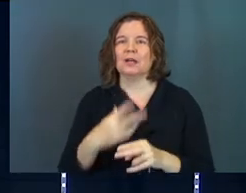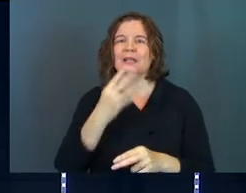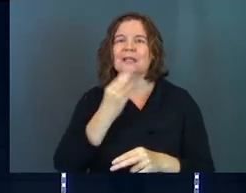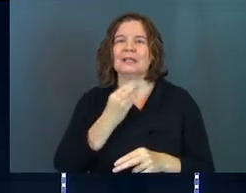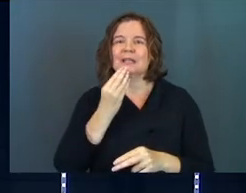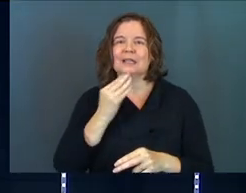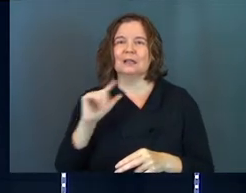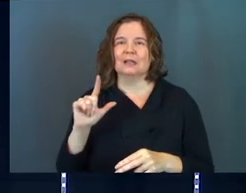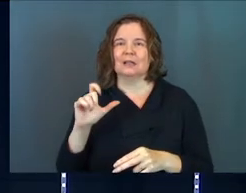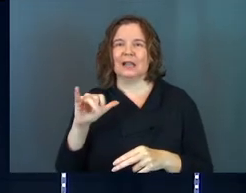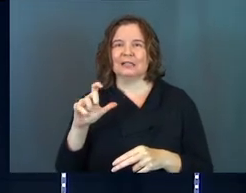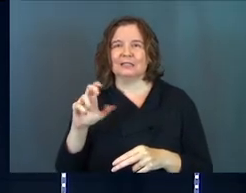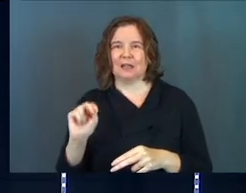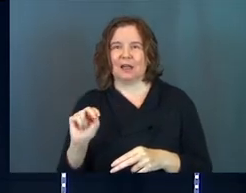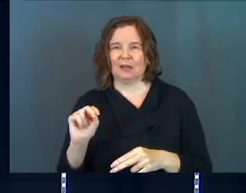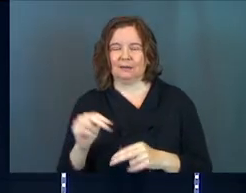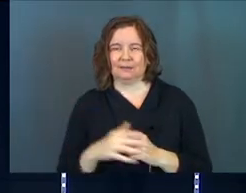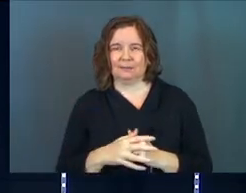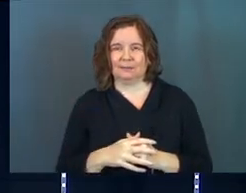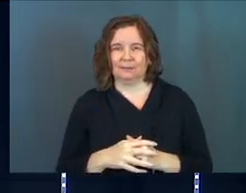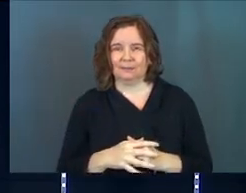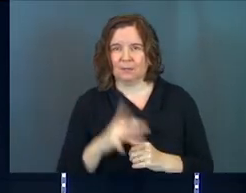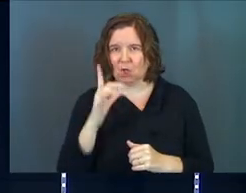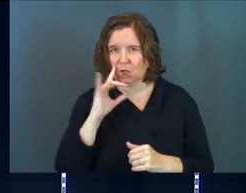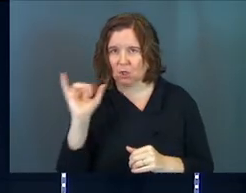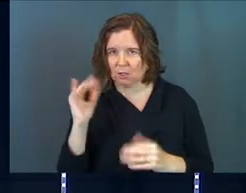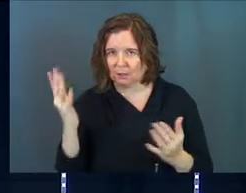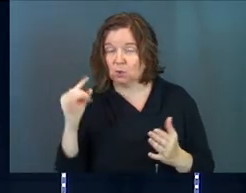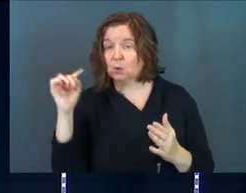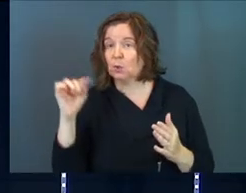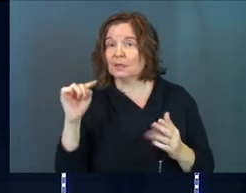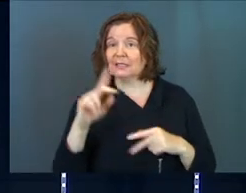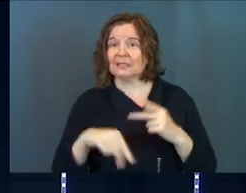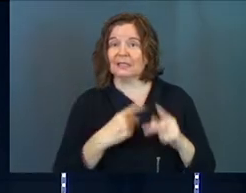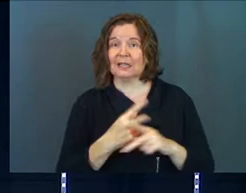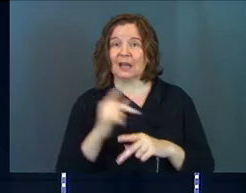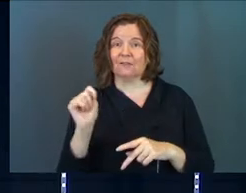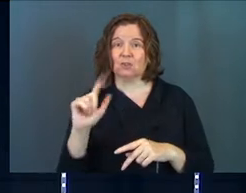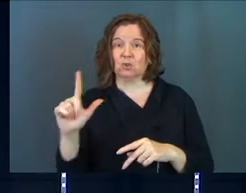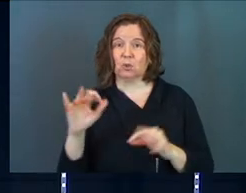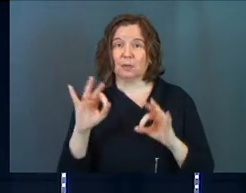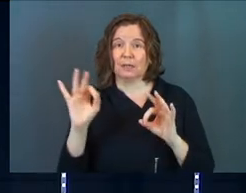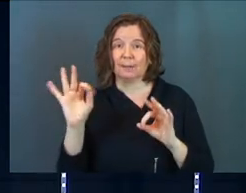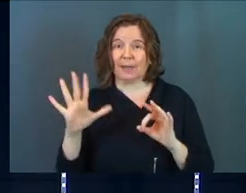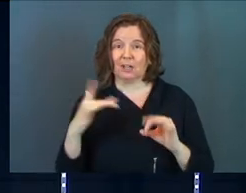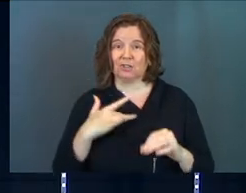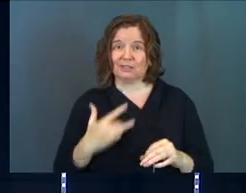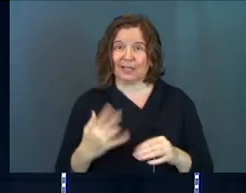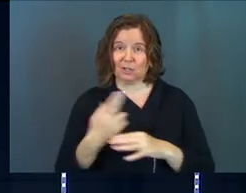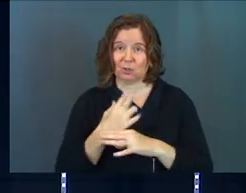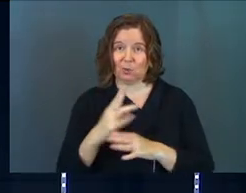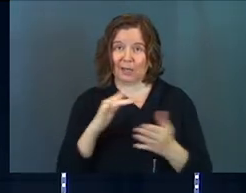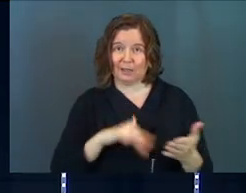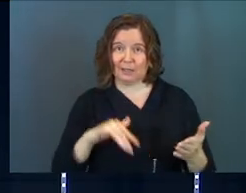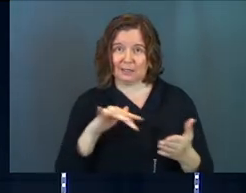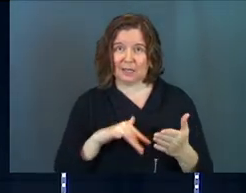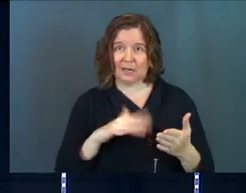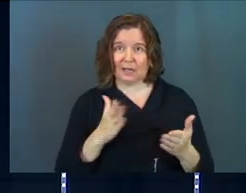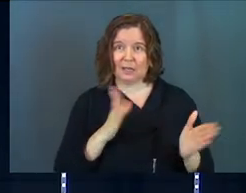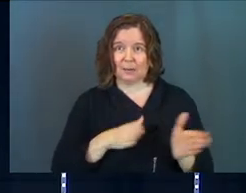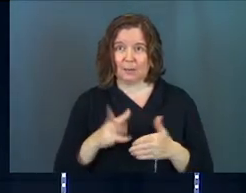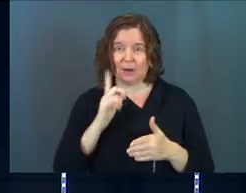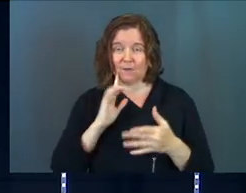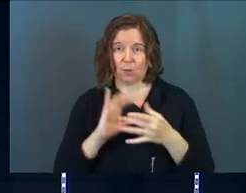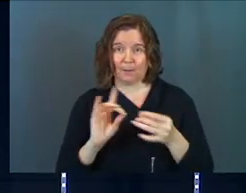Hebrew lexicon, a Hebrew lexicon. So this is the kind of tool that pastors tend to use in their studies as they